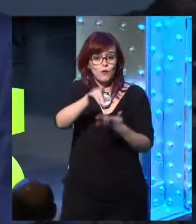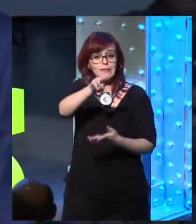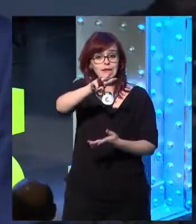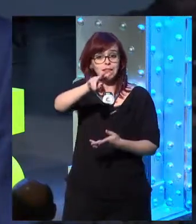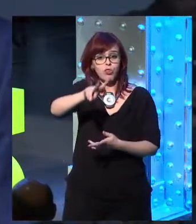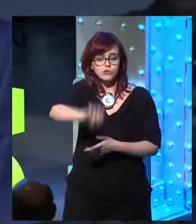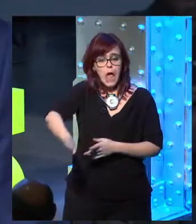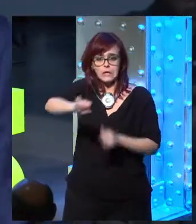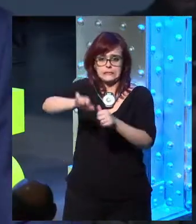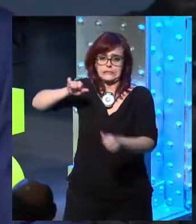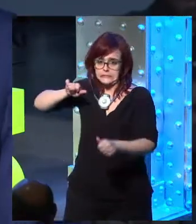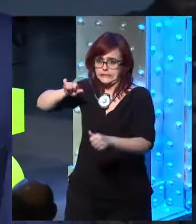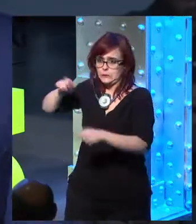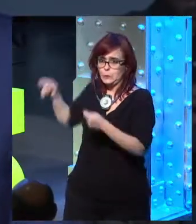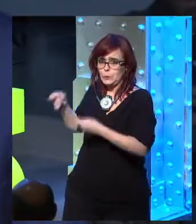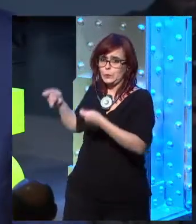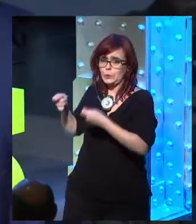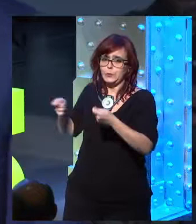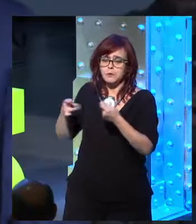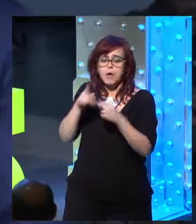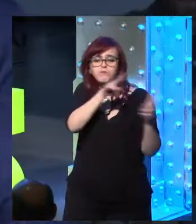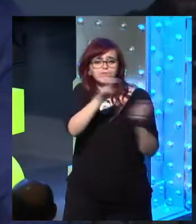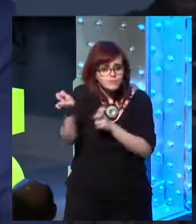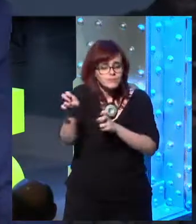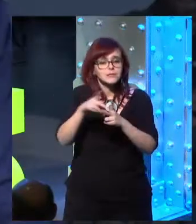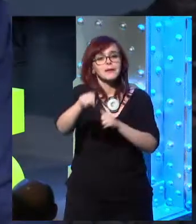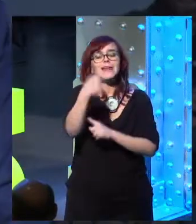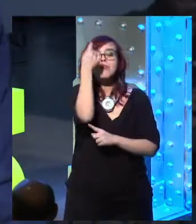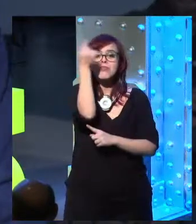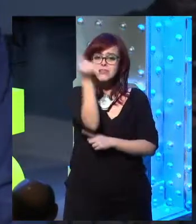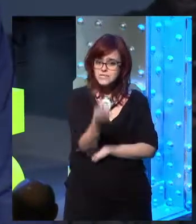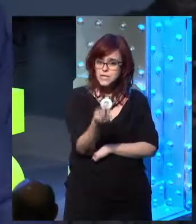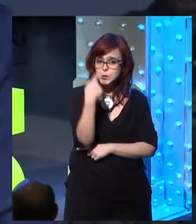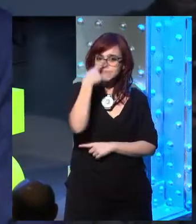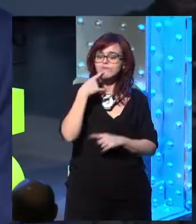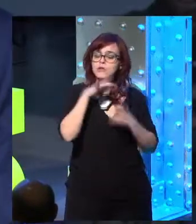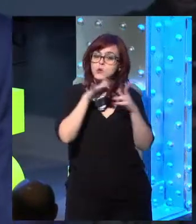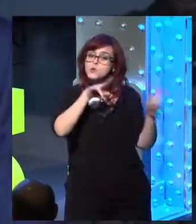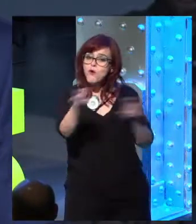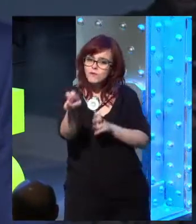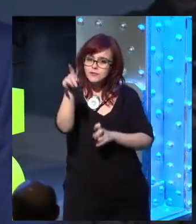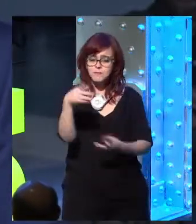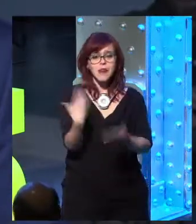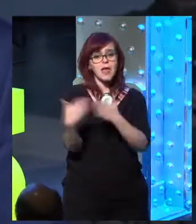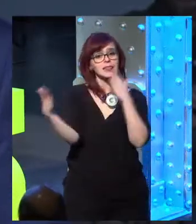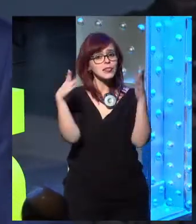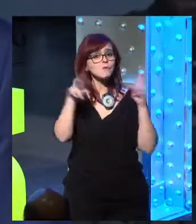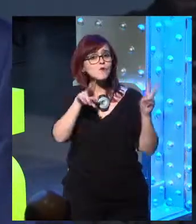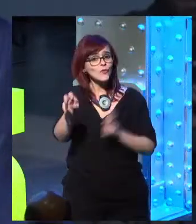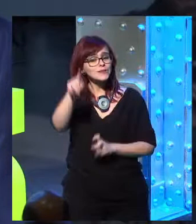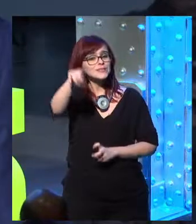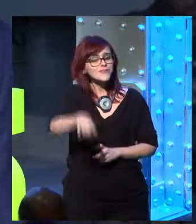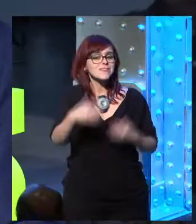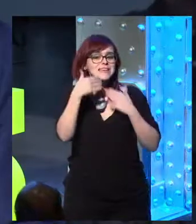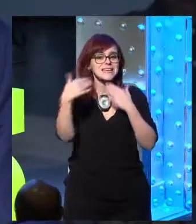32 years it was necessary to do it with a new design that tries to reflect this new